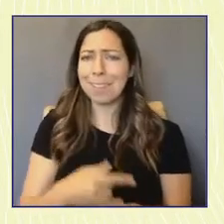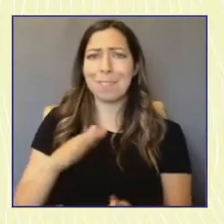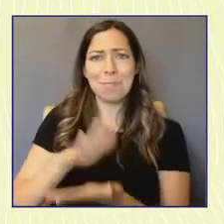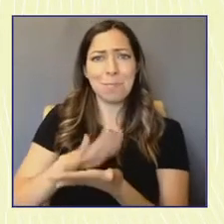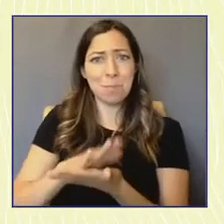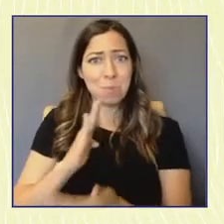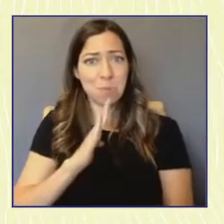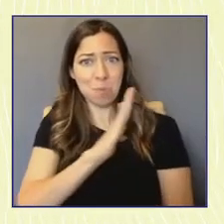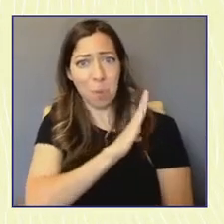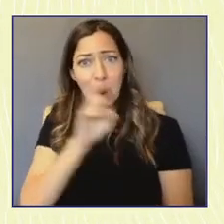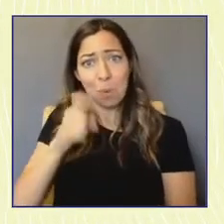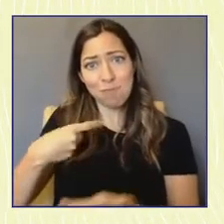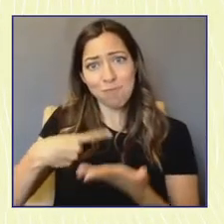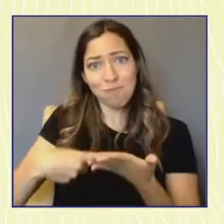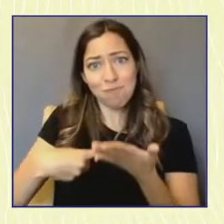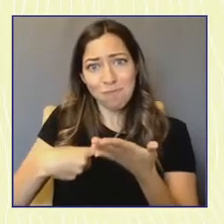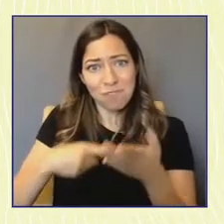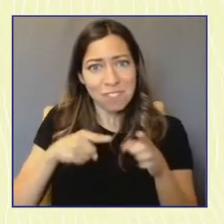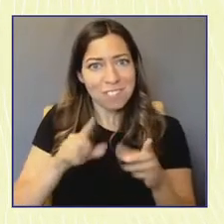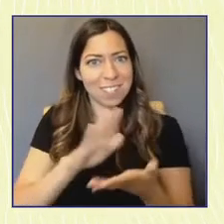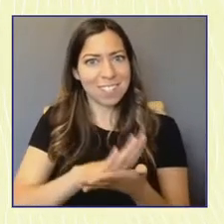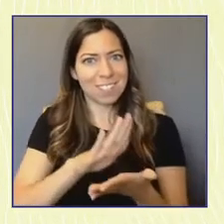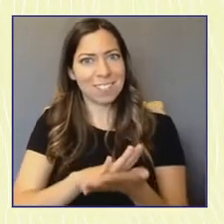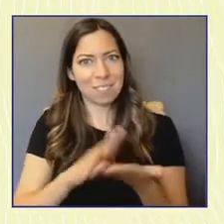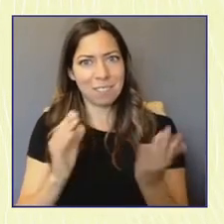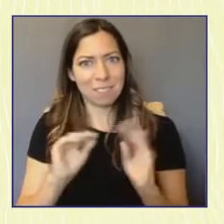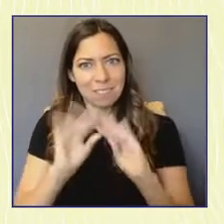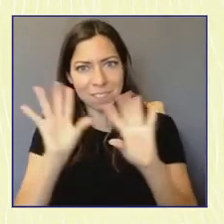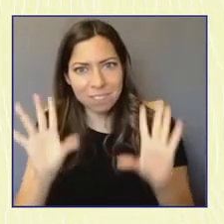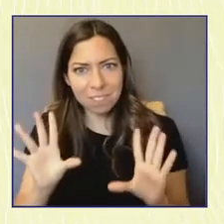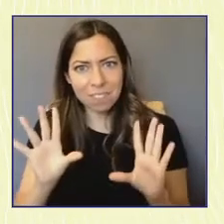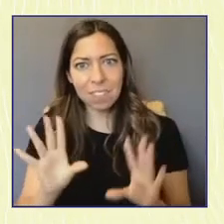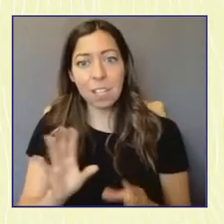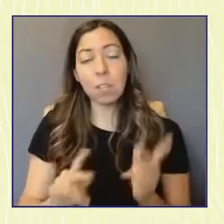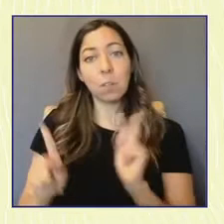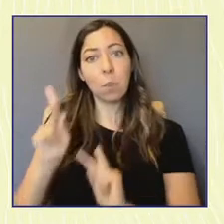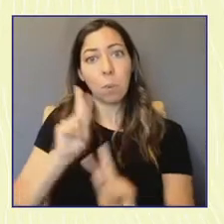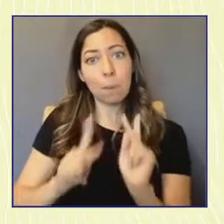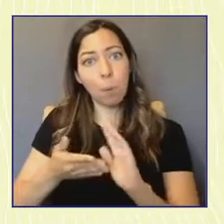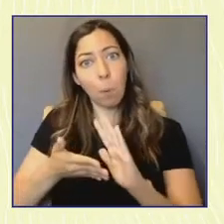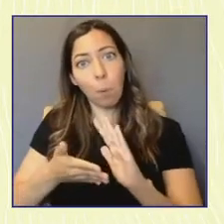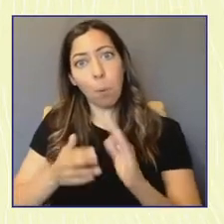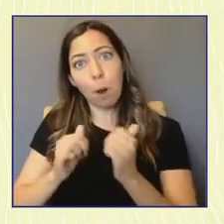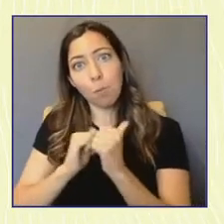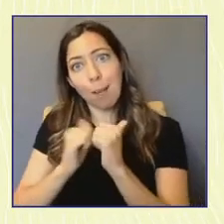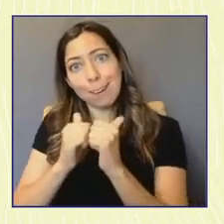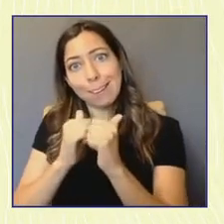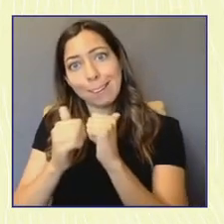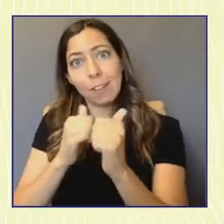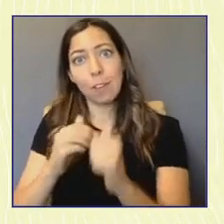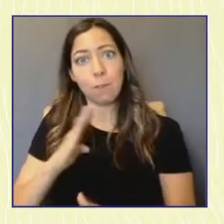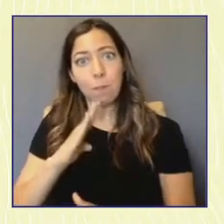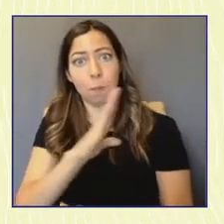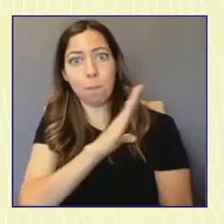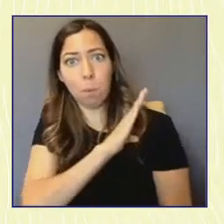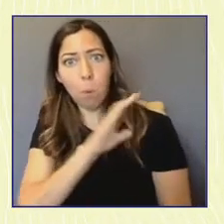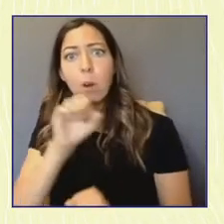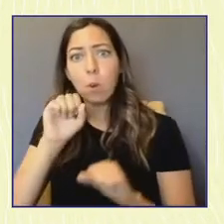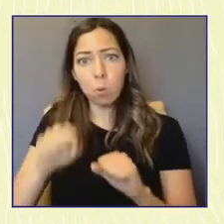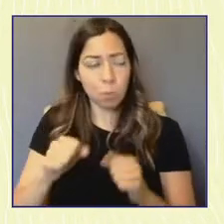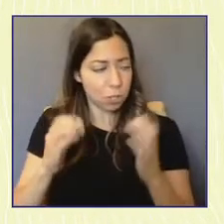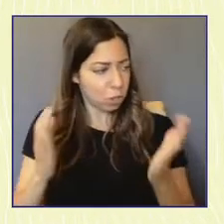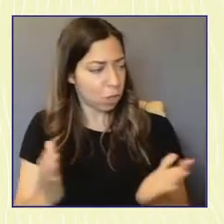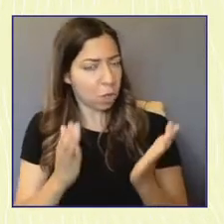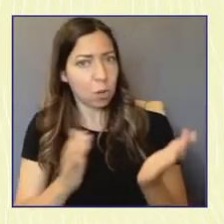think trying to find ways to incentivize people running for school board to talk to young people, even if they're not voting in those elections is super important. So